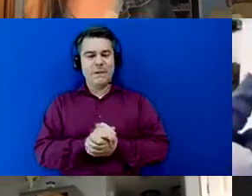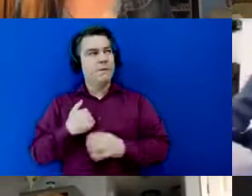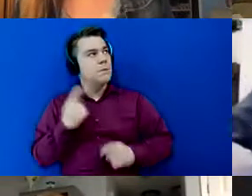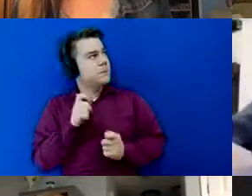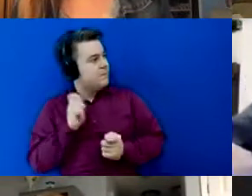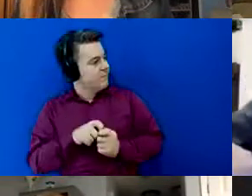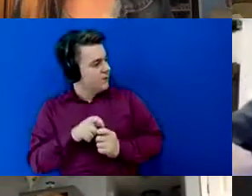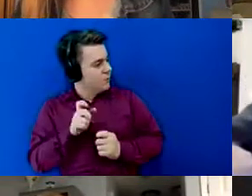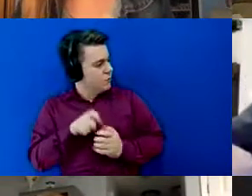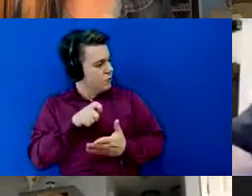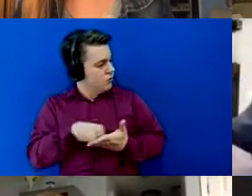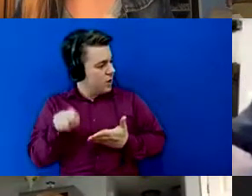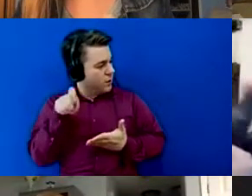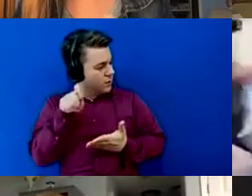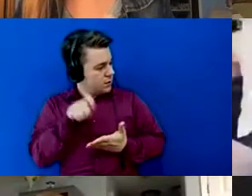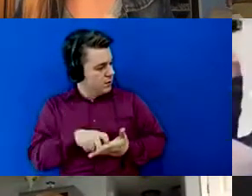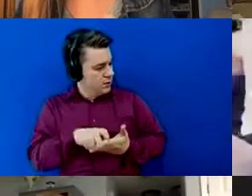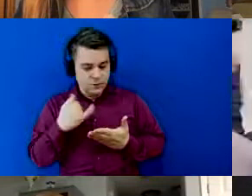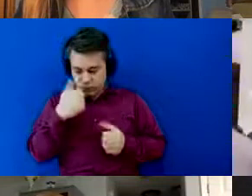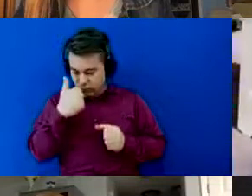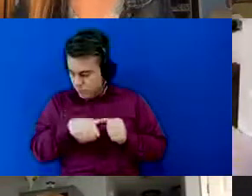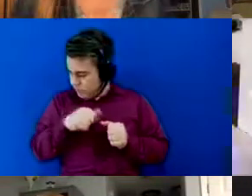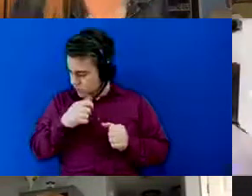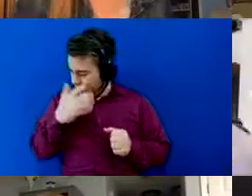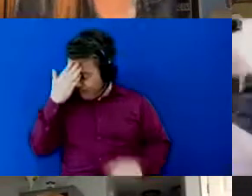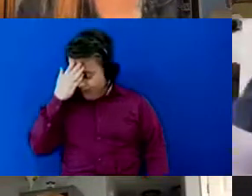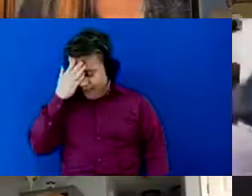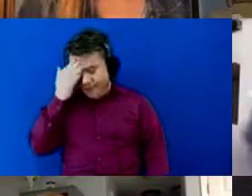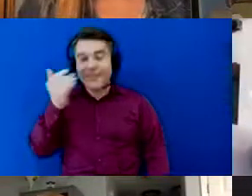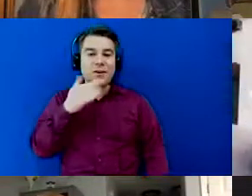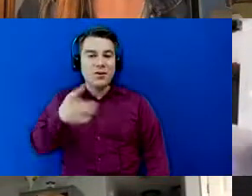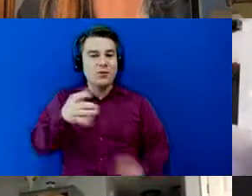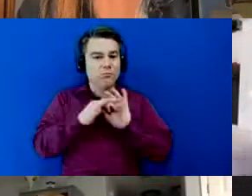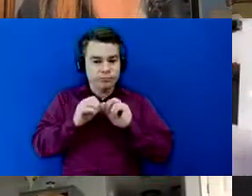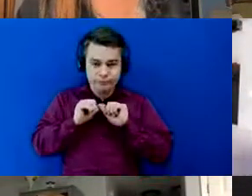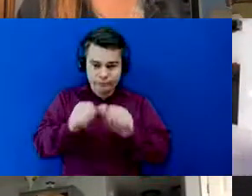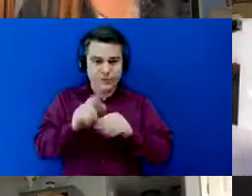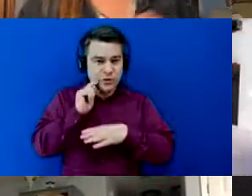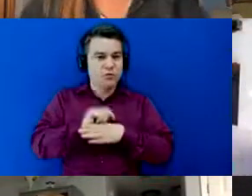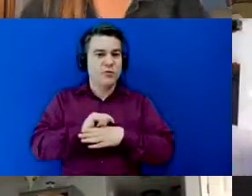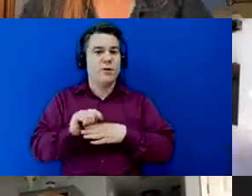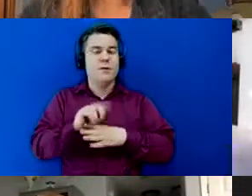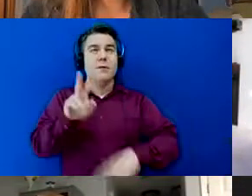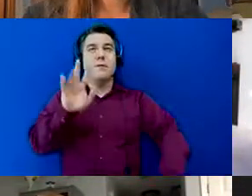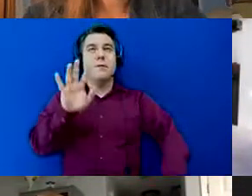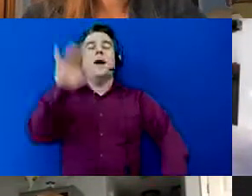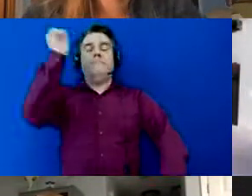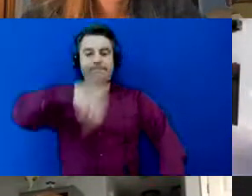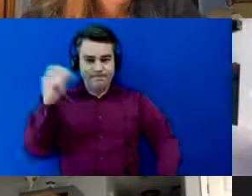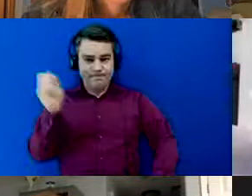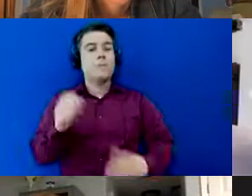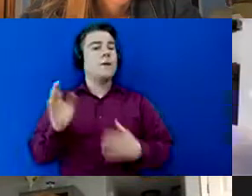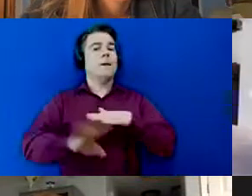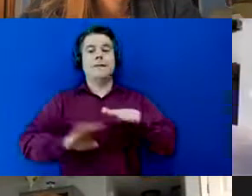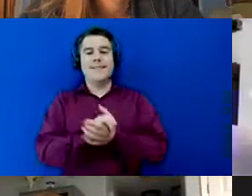supposed to write down and I'm trying to remember I apologize thank you guys for staying on for training give me two seconds oh yeah basically um